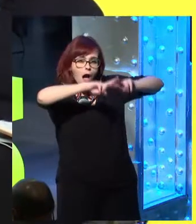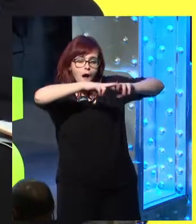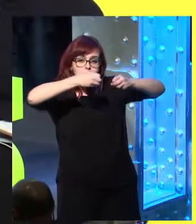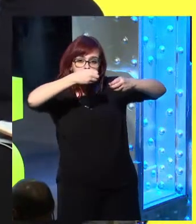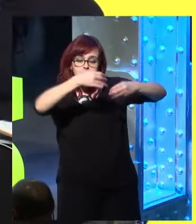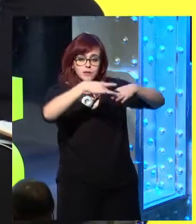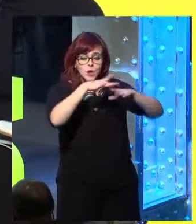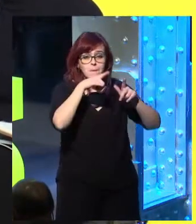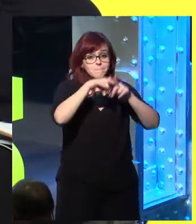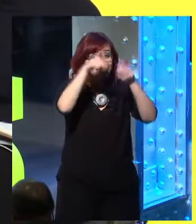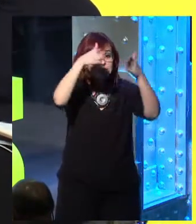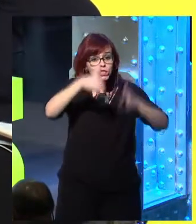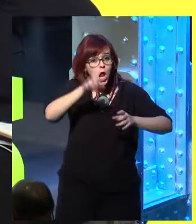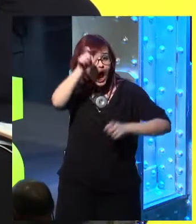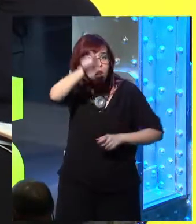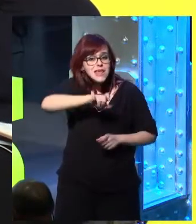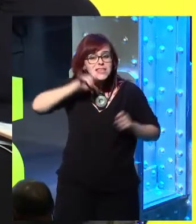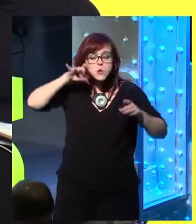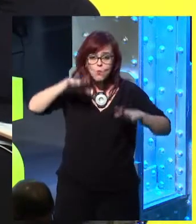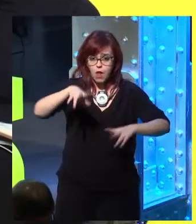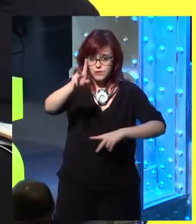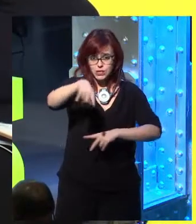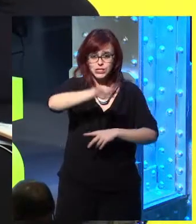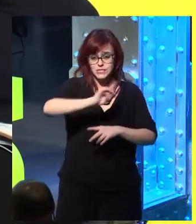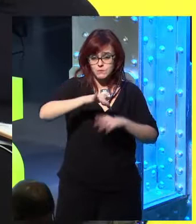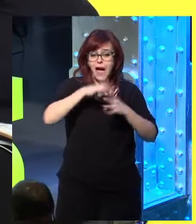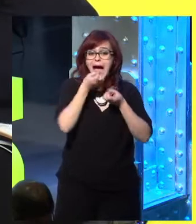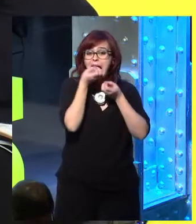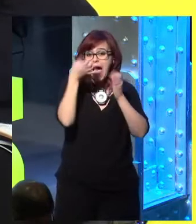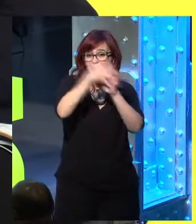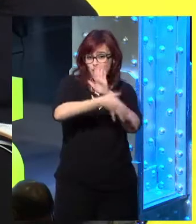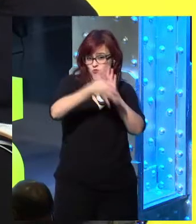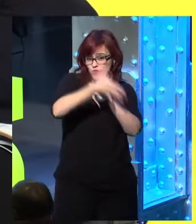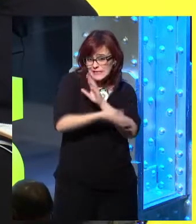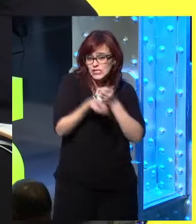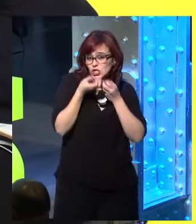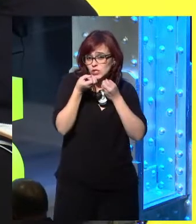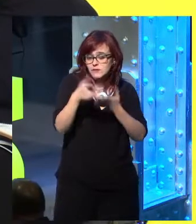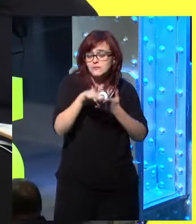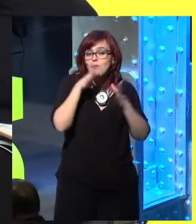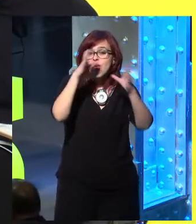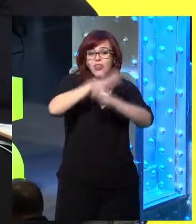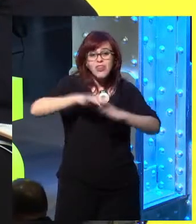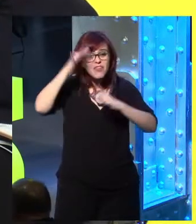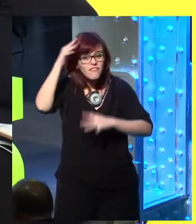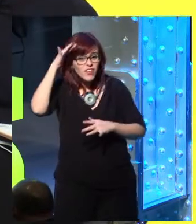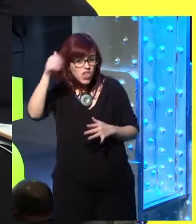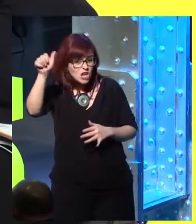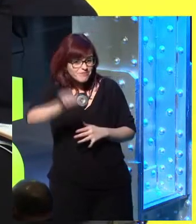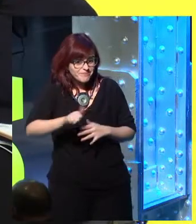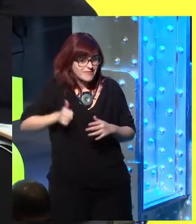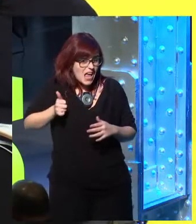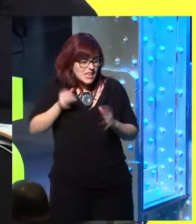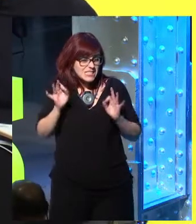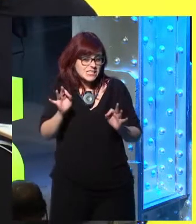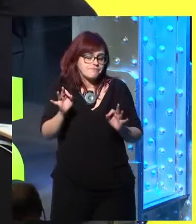these arguments are very sci-fi. What really happens in places like the Industrial Revolution is